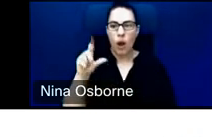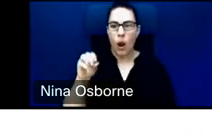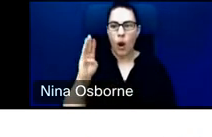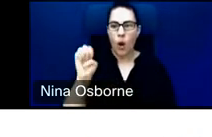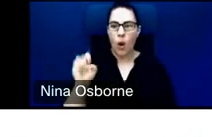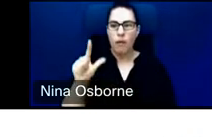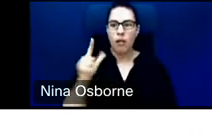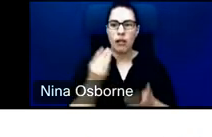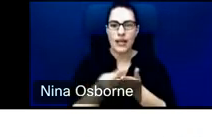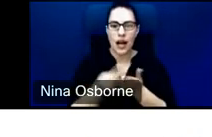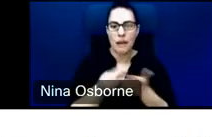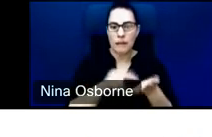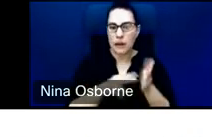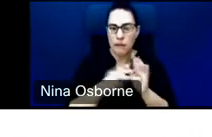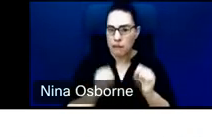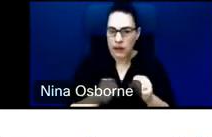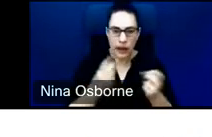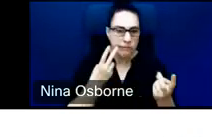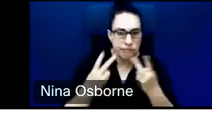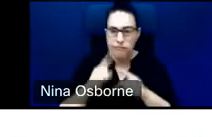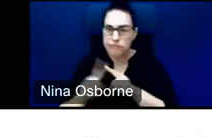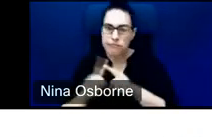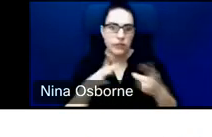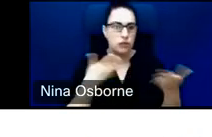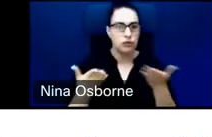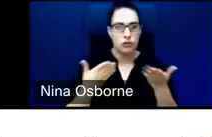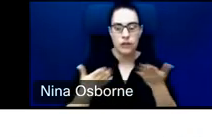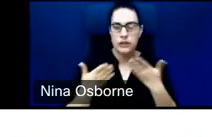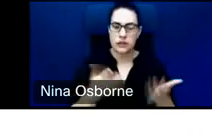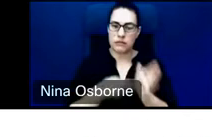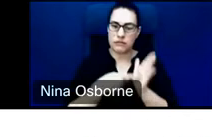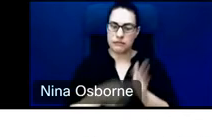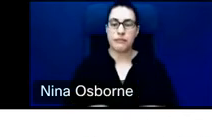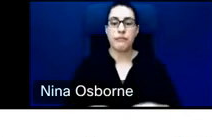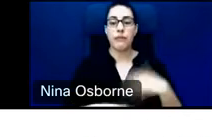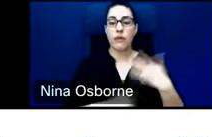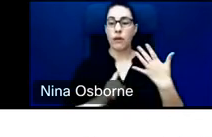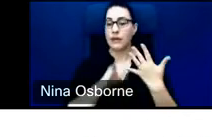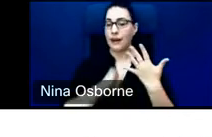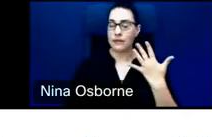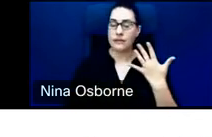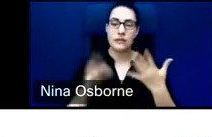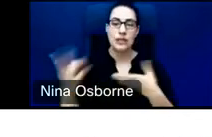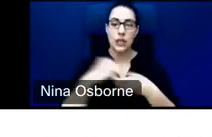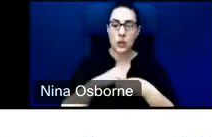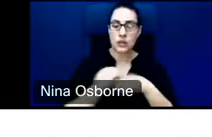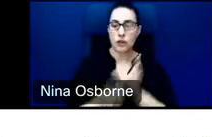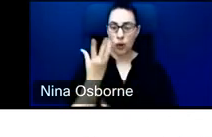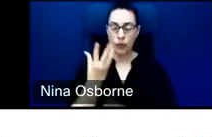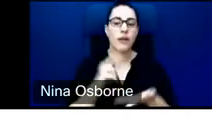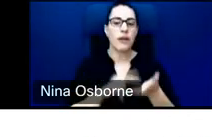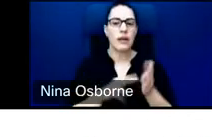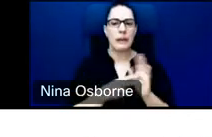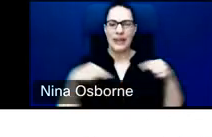services that they need. And then in terms of inclusive growth, this is a perfect example of that, that, you know, we're